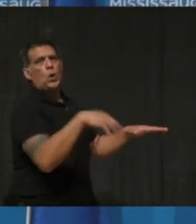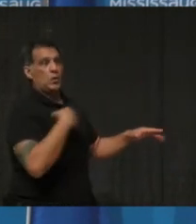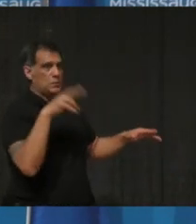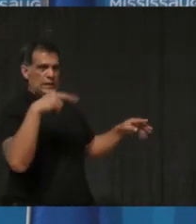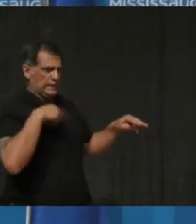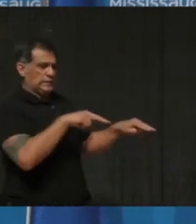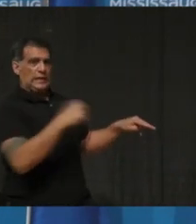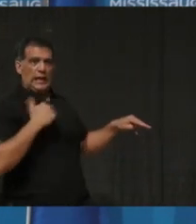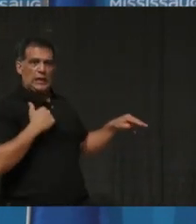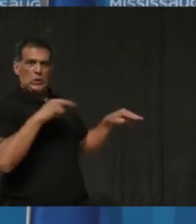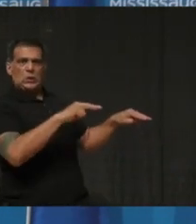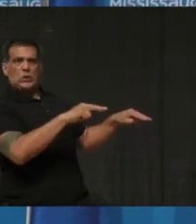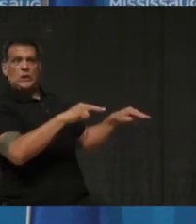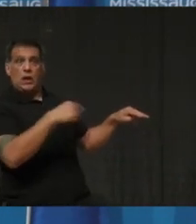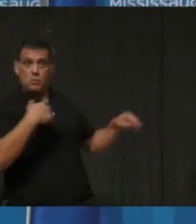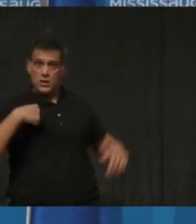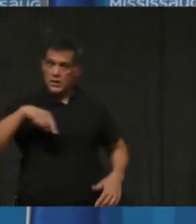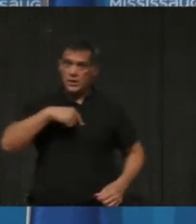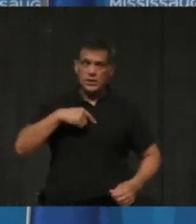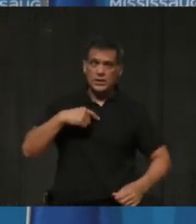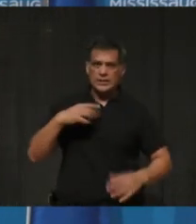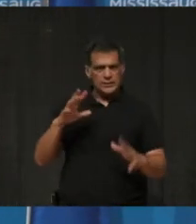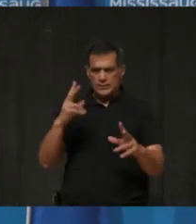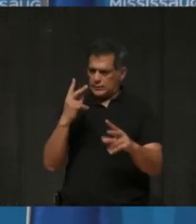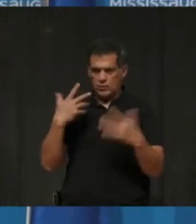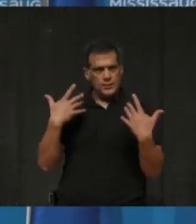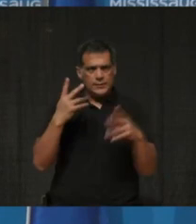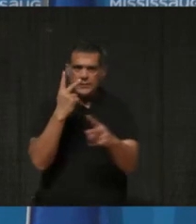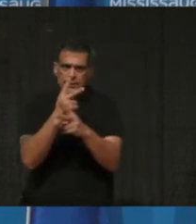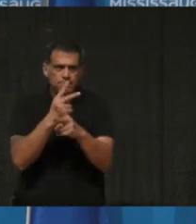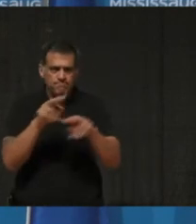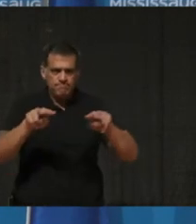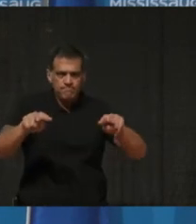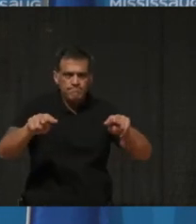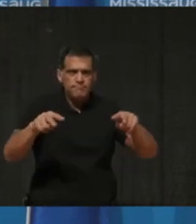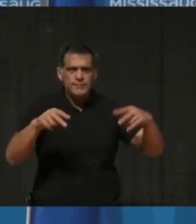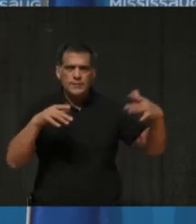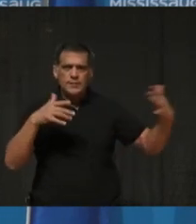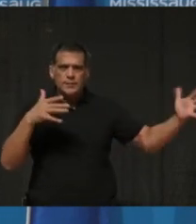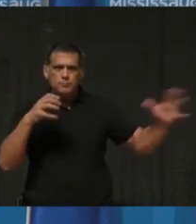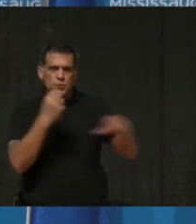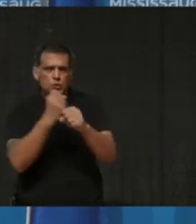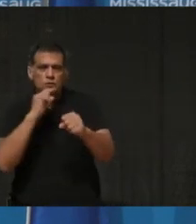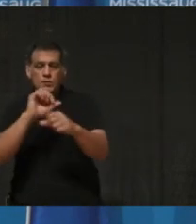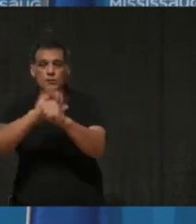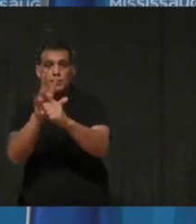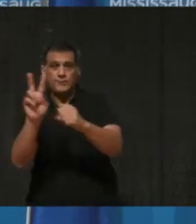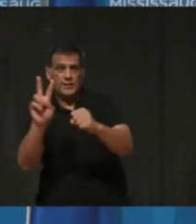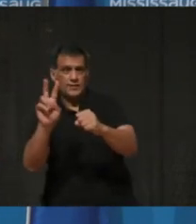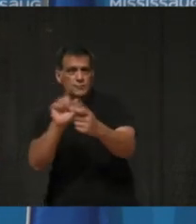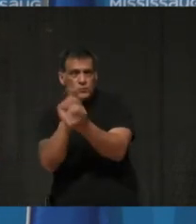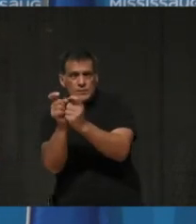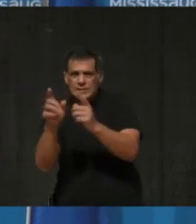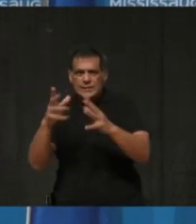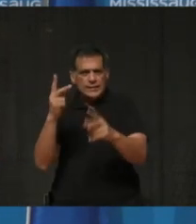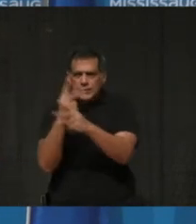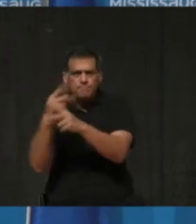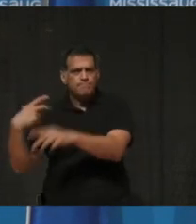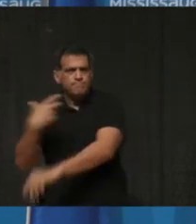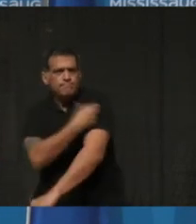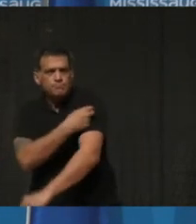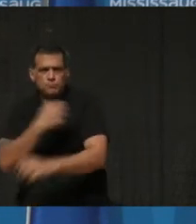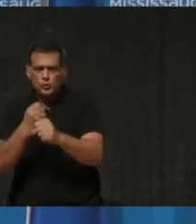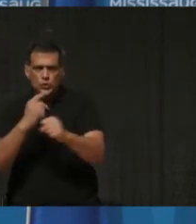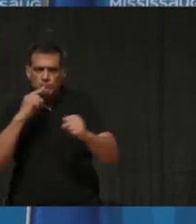us in our continuing race between the vaccines and variants. And while overall trends and cases continue to remain